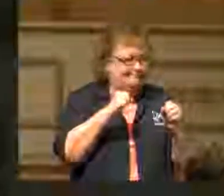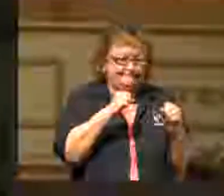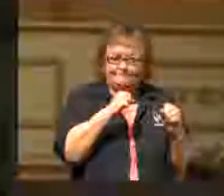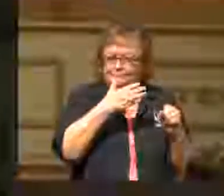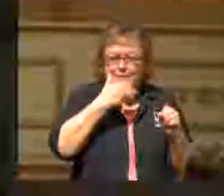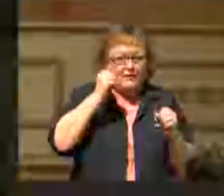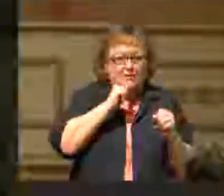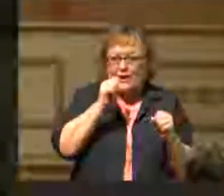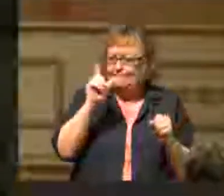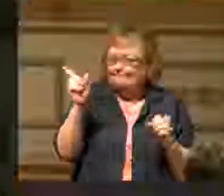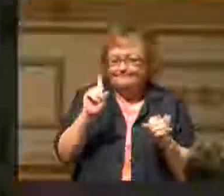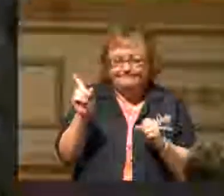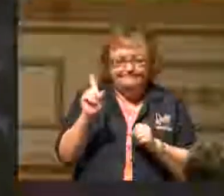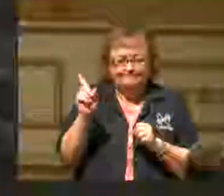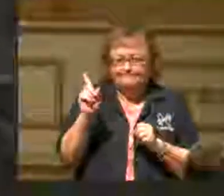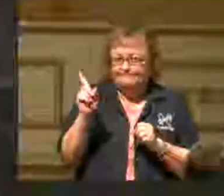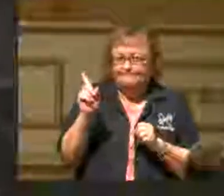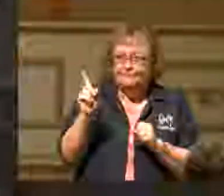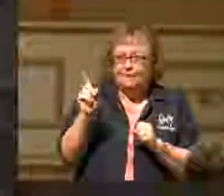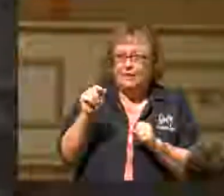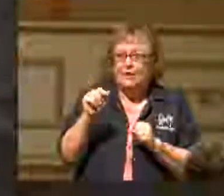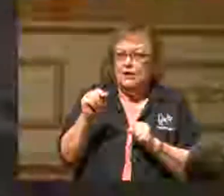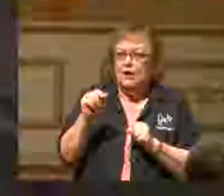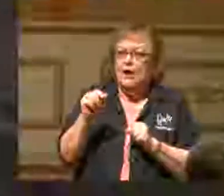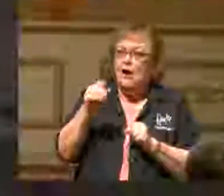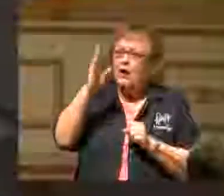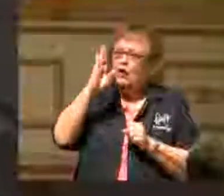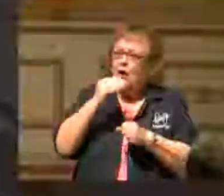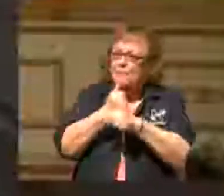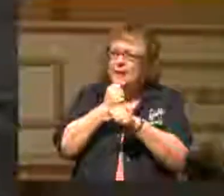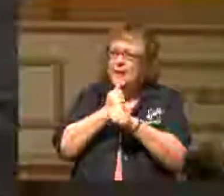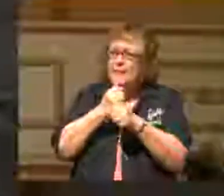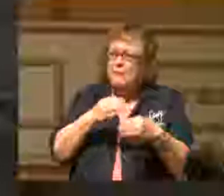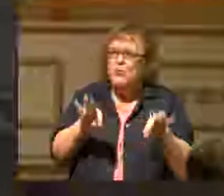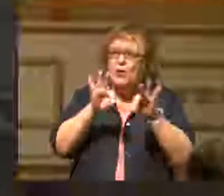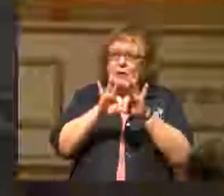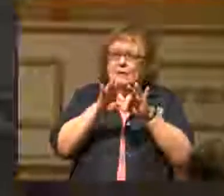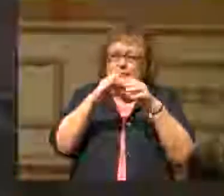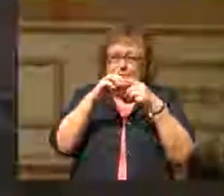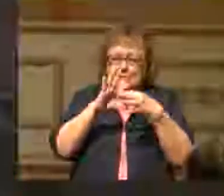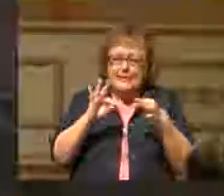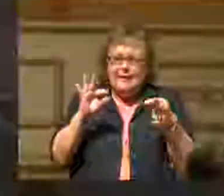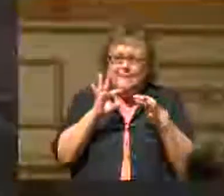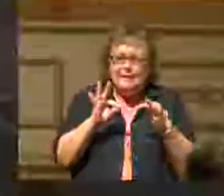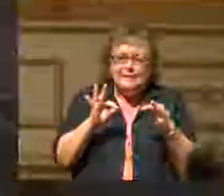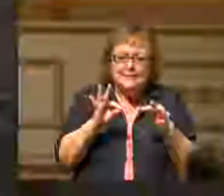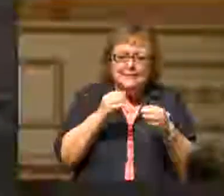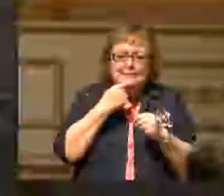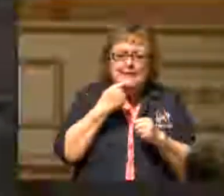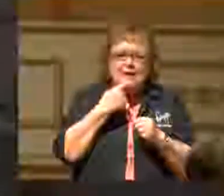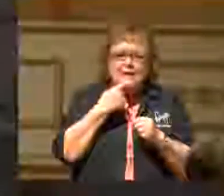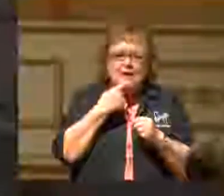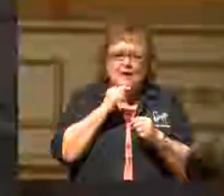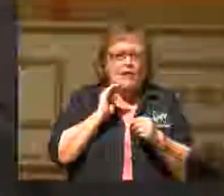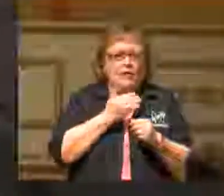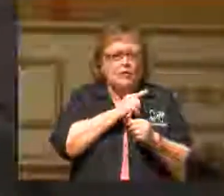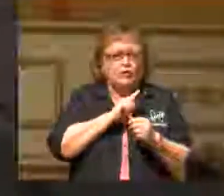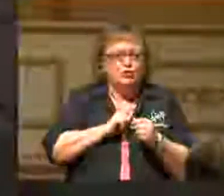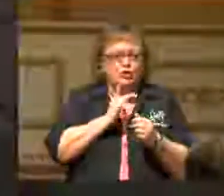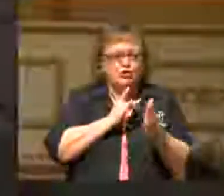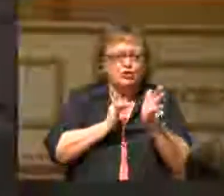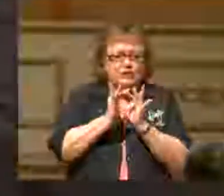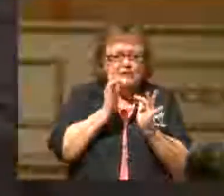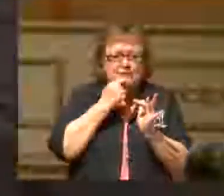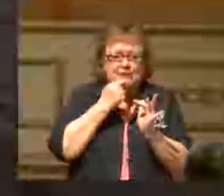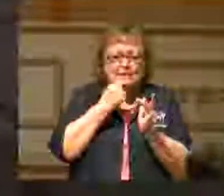You see, God made a very important statement. He said, Our Lord Jesus said